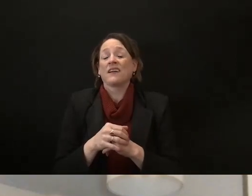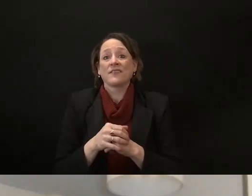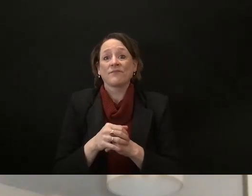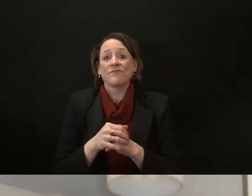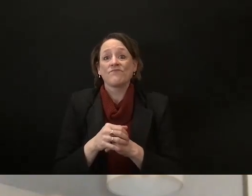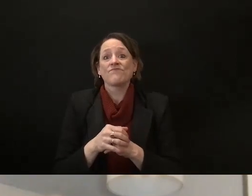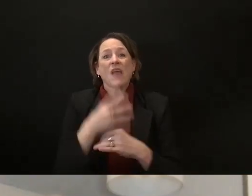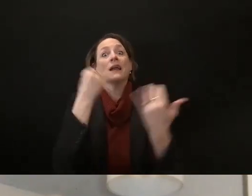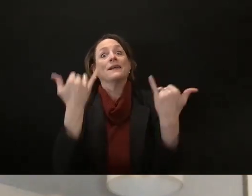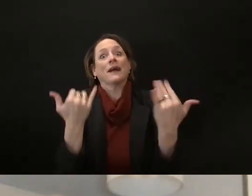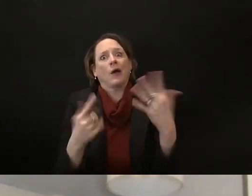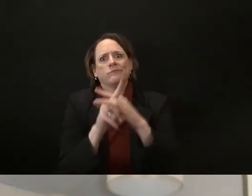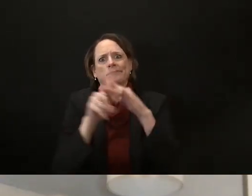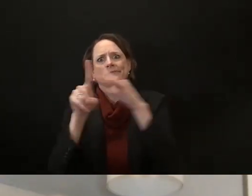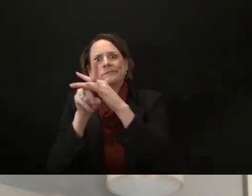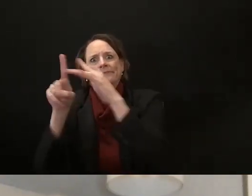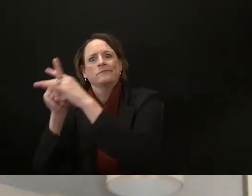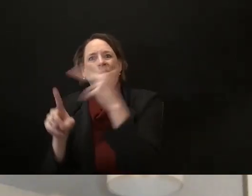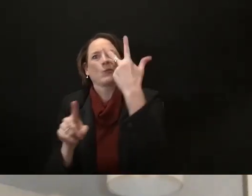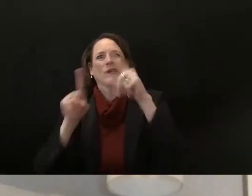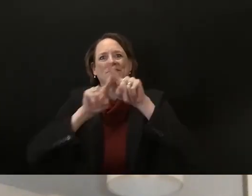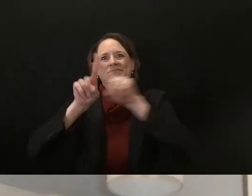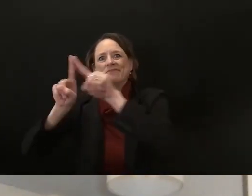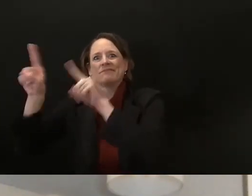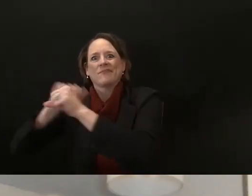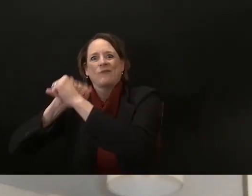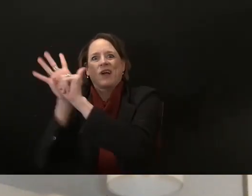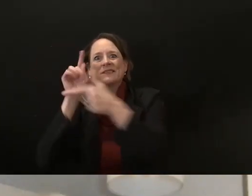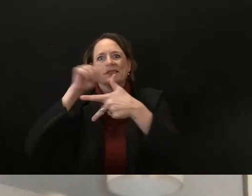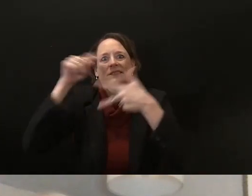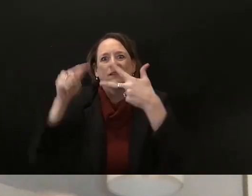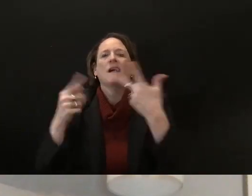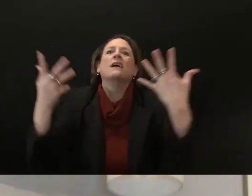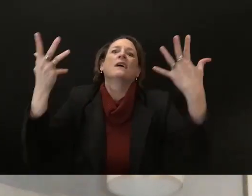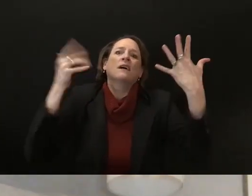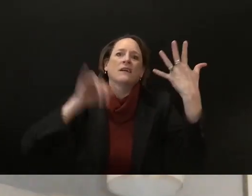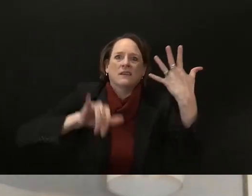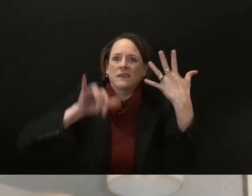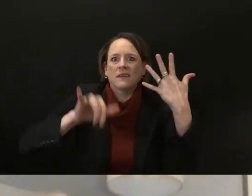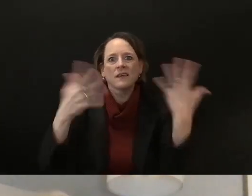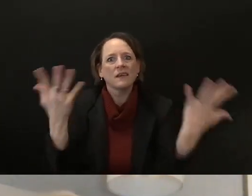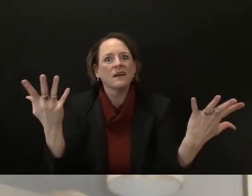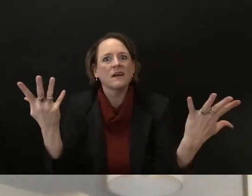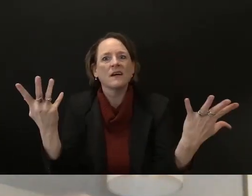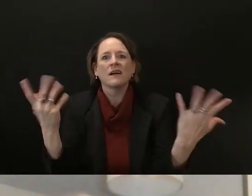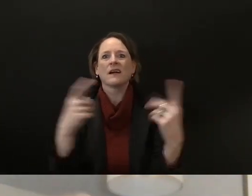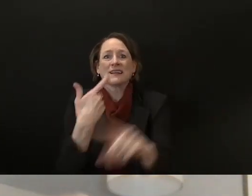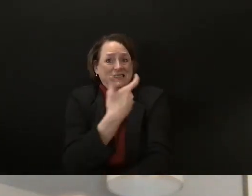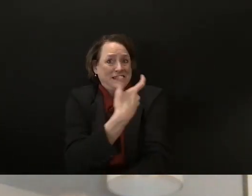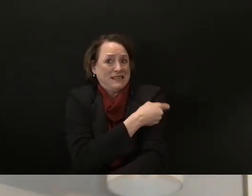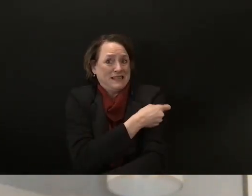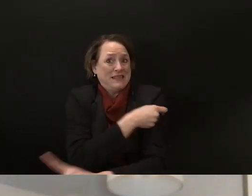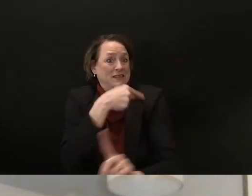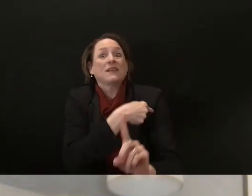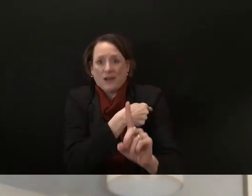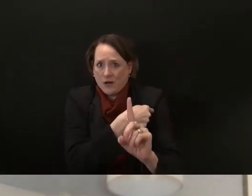the vaccine rollout is getting moving so there's a light at the end of the tunnel and if we can take care of each other and do we need to do as a state to keep people